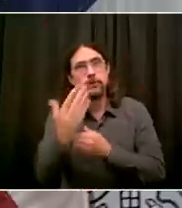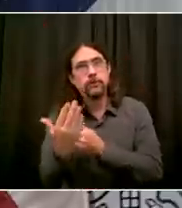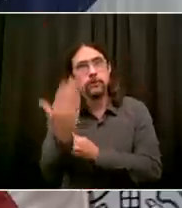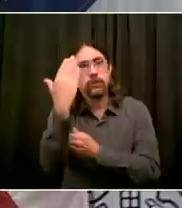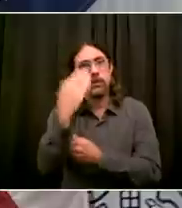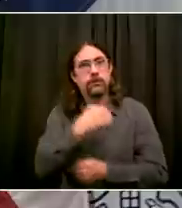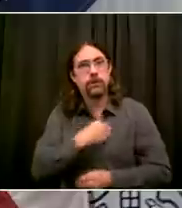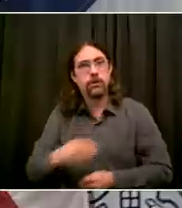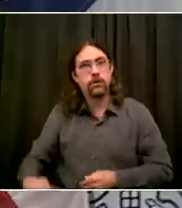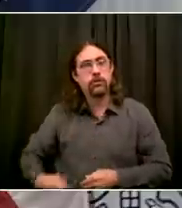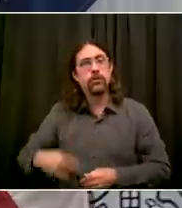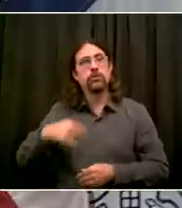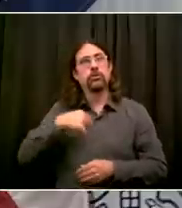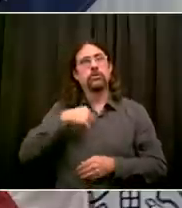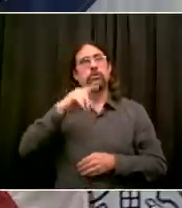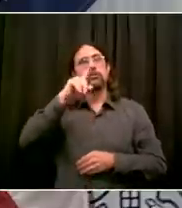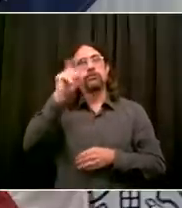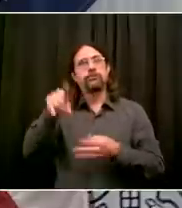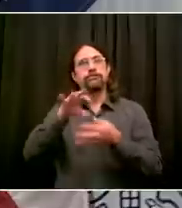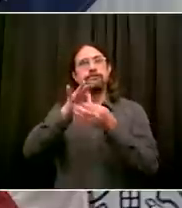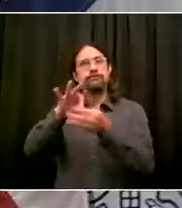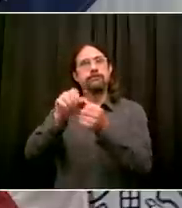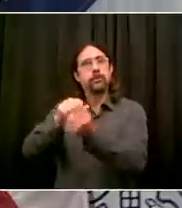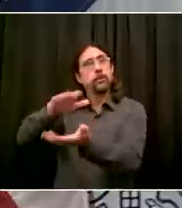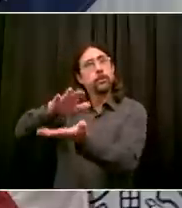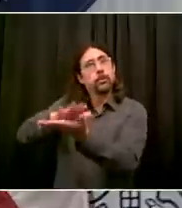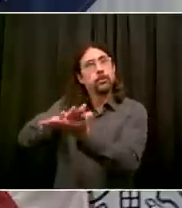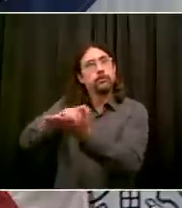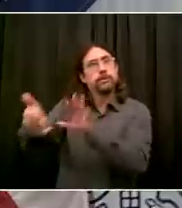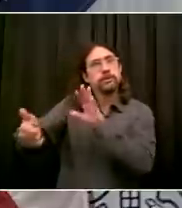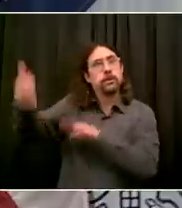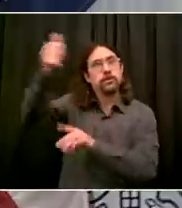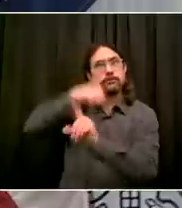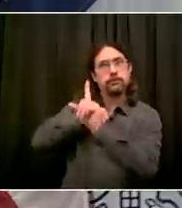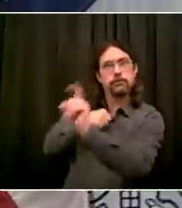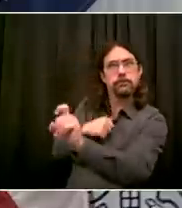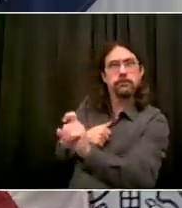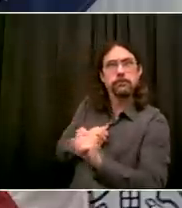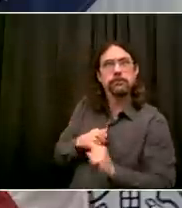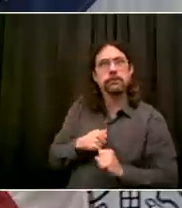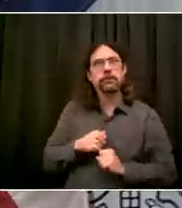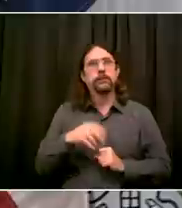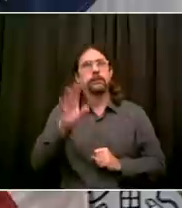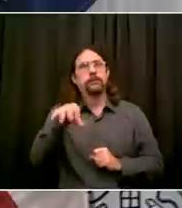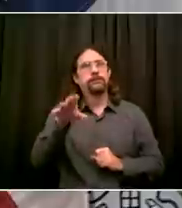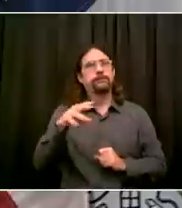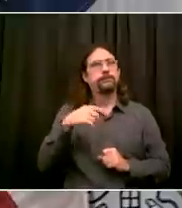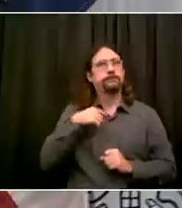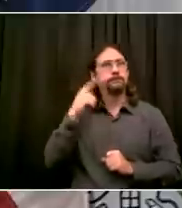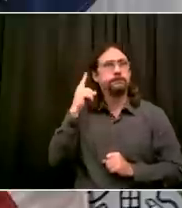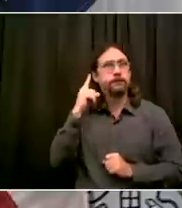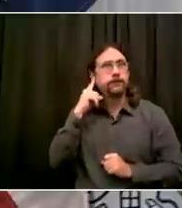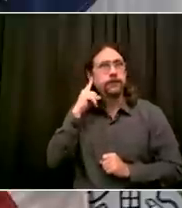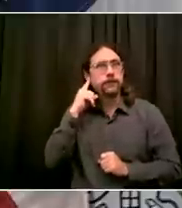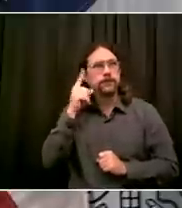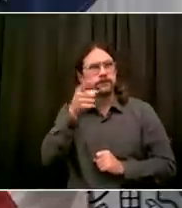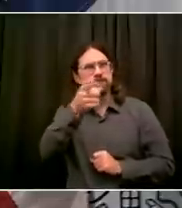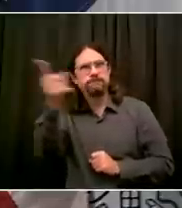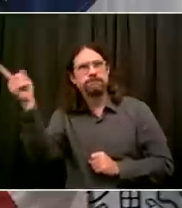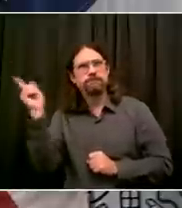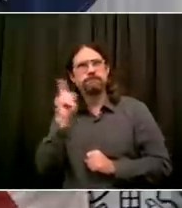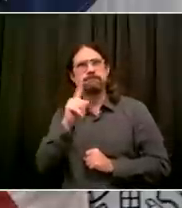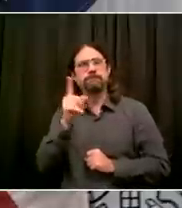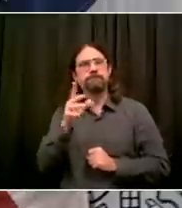have those teachers. So, I'm curious if you want to speak about how prevalent this is across the city, given the fact that this is a vital service. I don't think